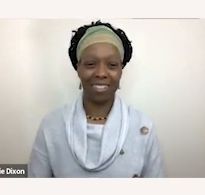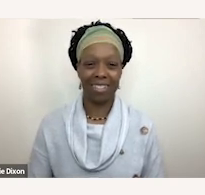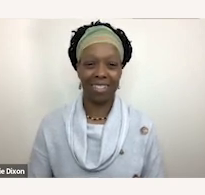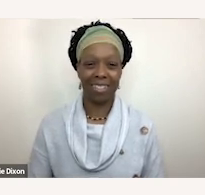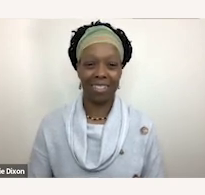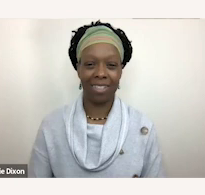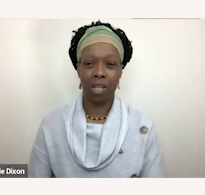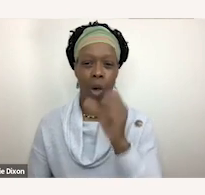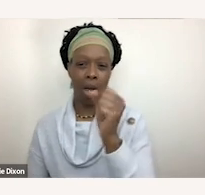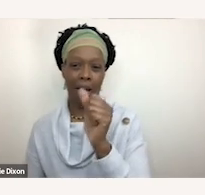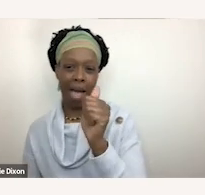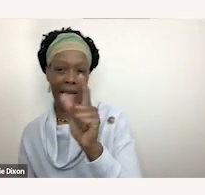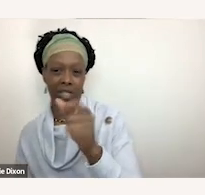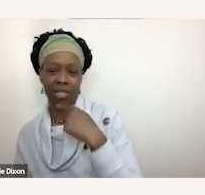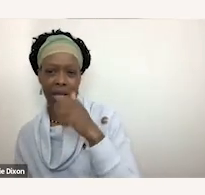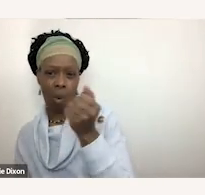hang on guys